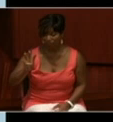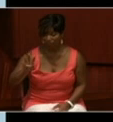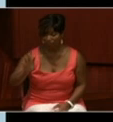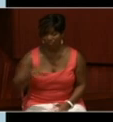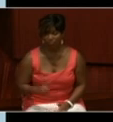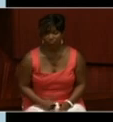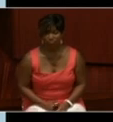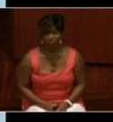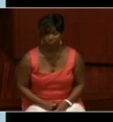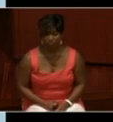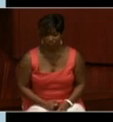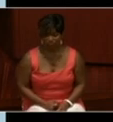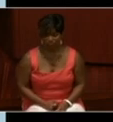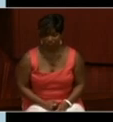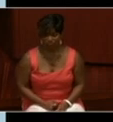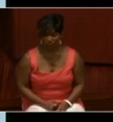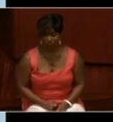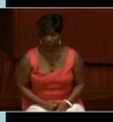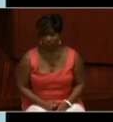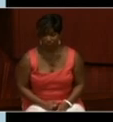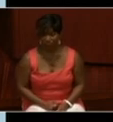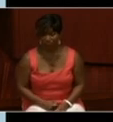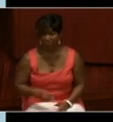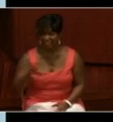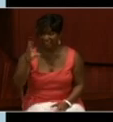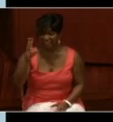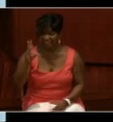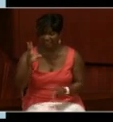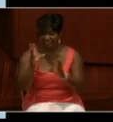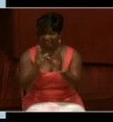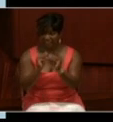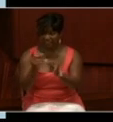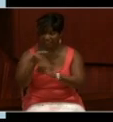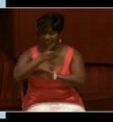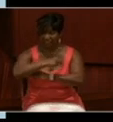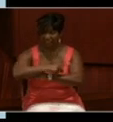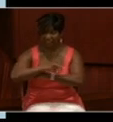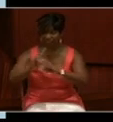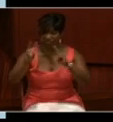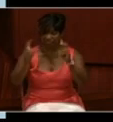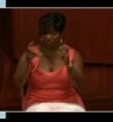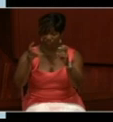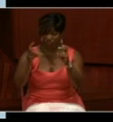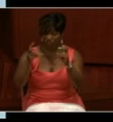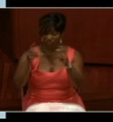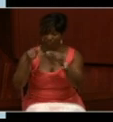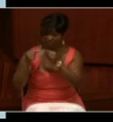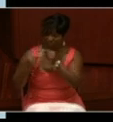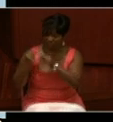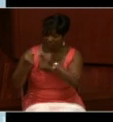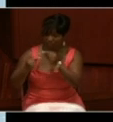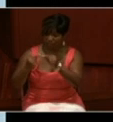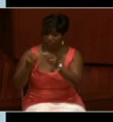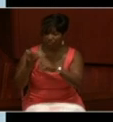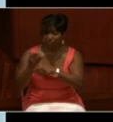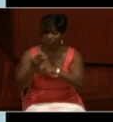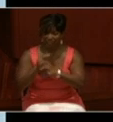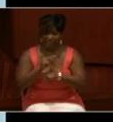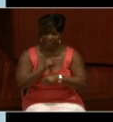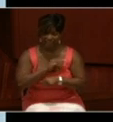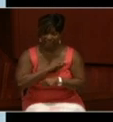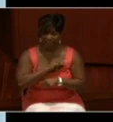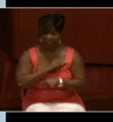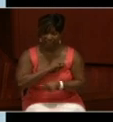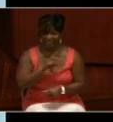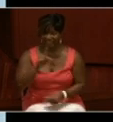Our sixth session today is entitled Genealogy through Navy Deck Logs